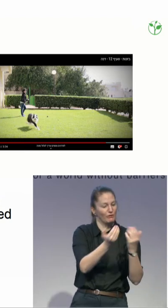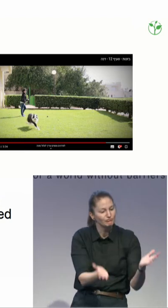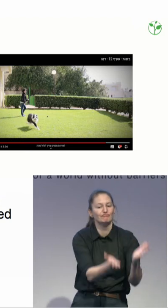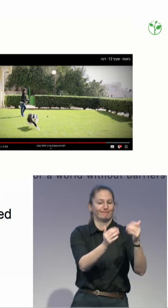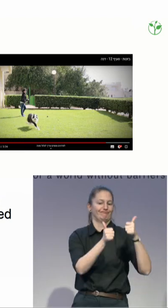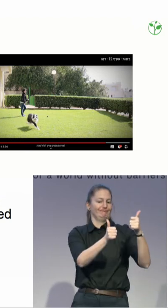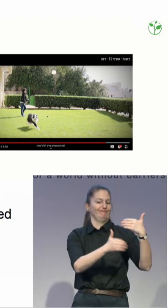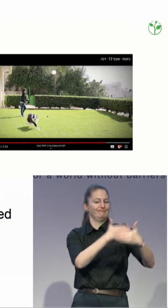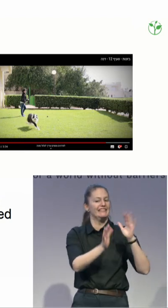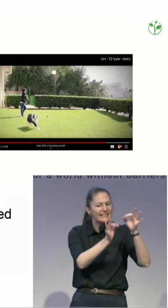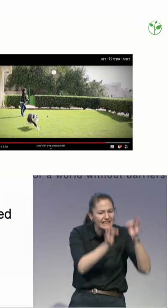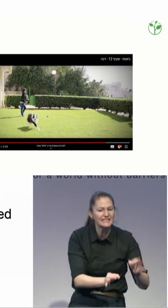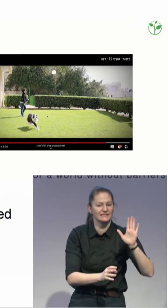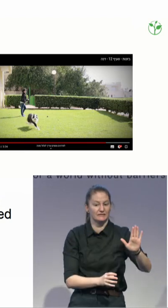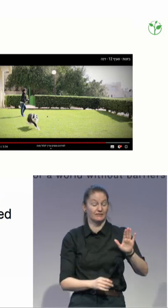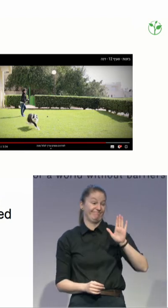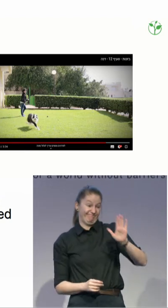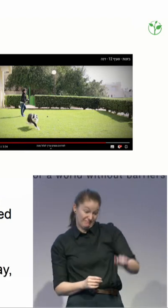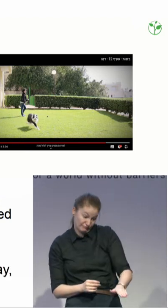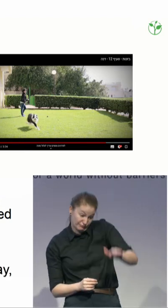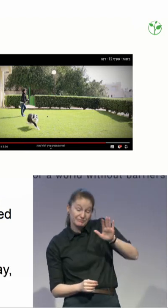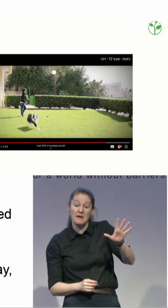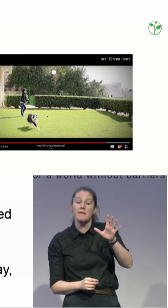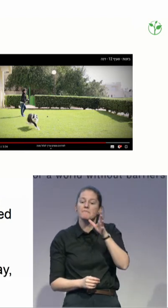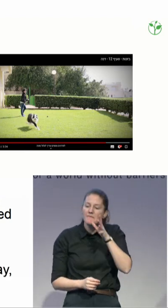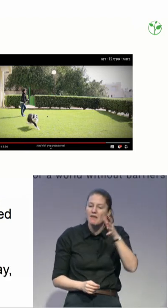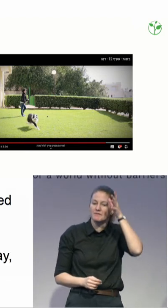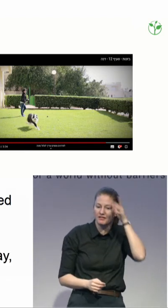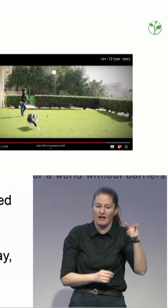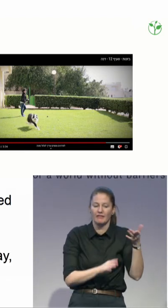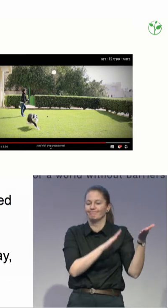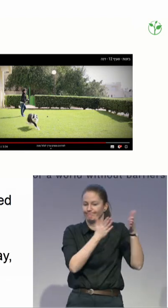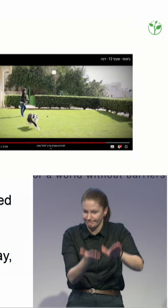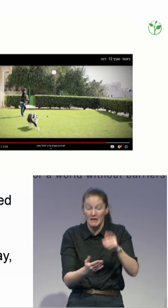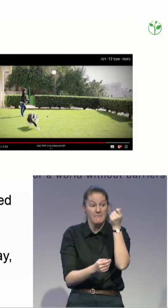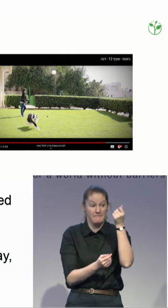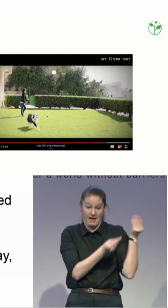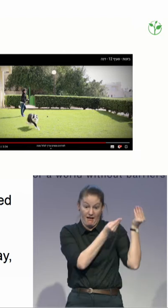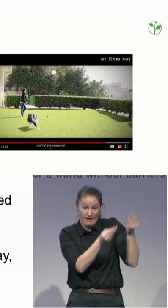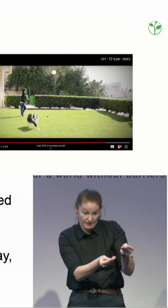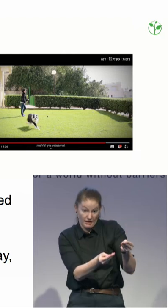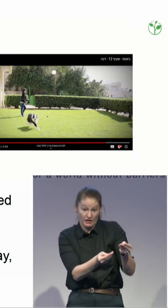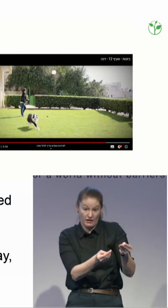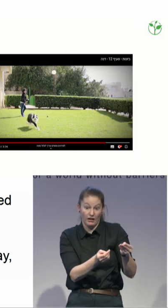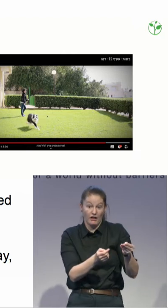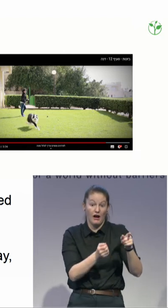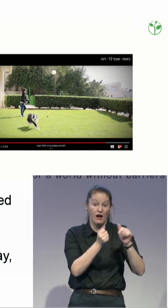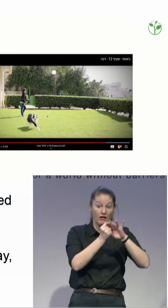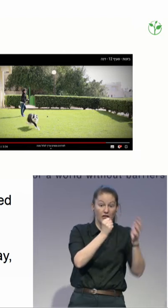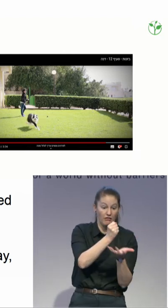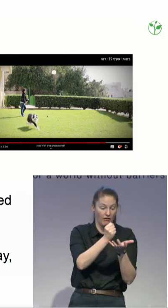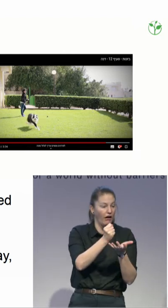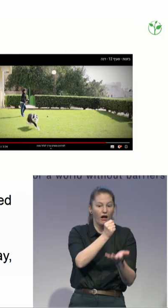money and she spent a lot of it very quickly. And so, everyone was sure that what she needed was a guardian.